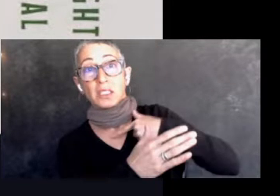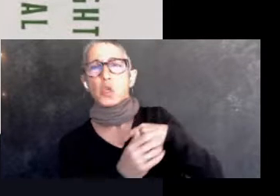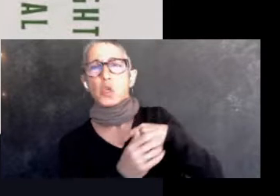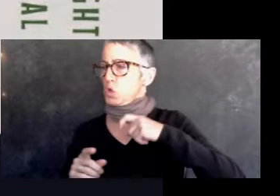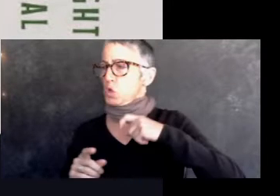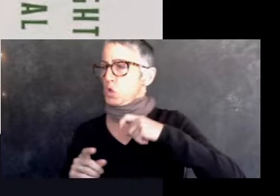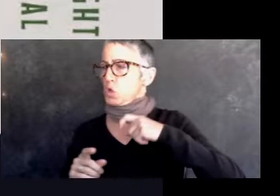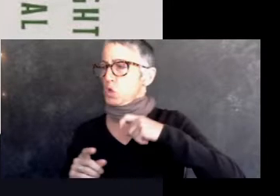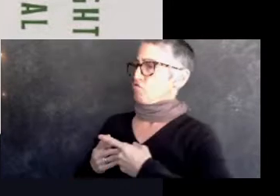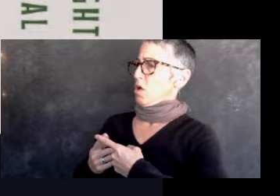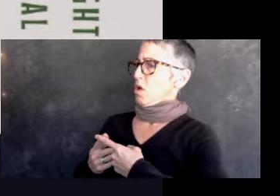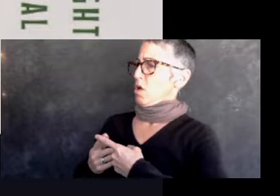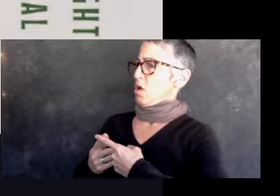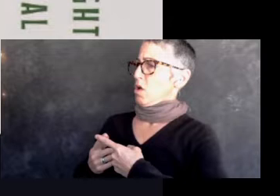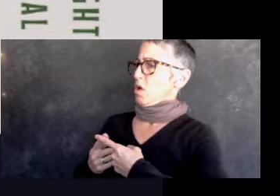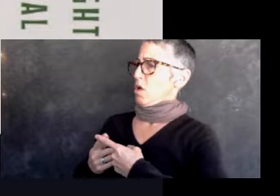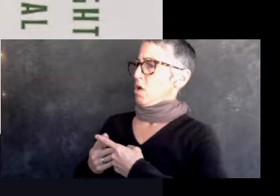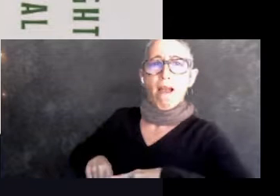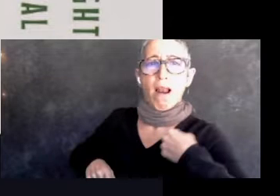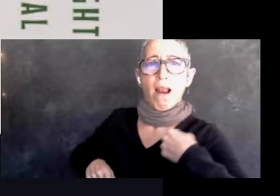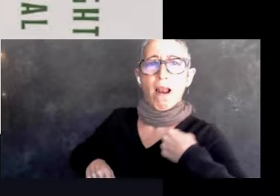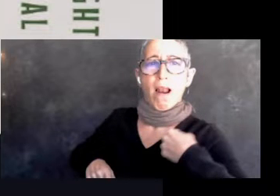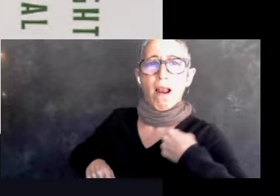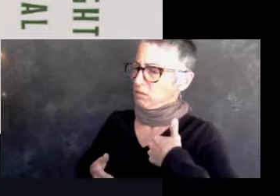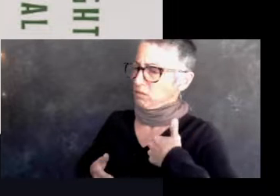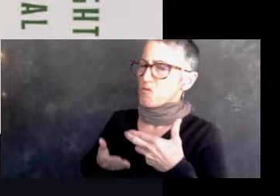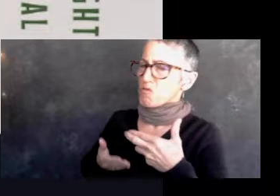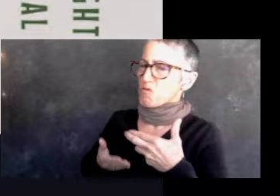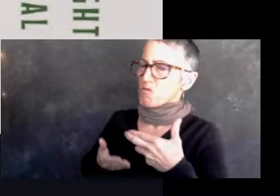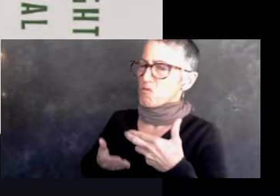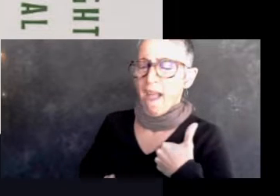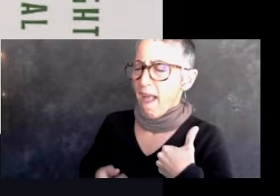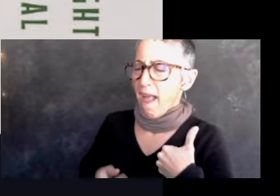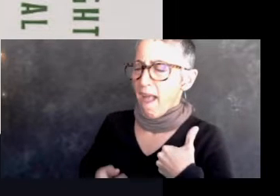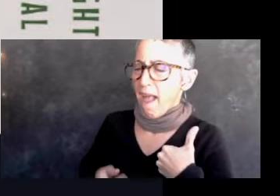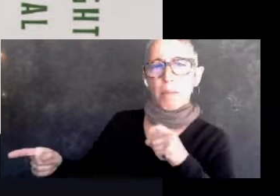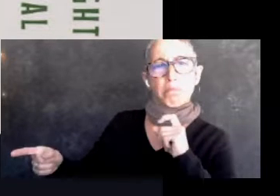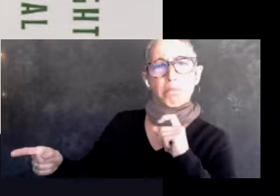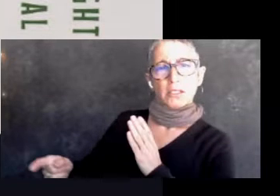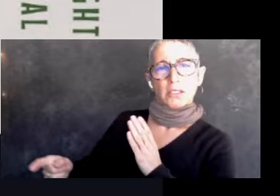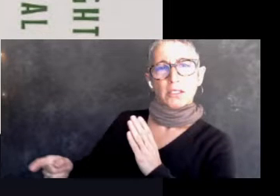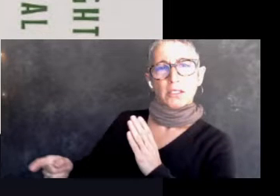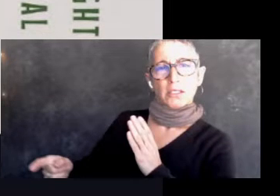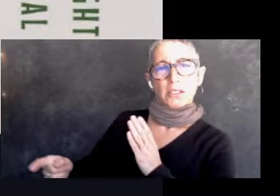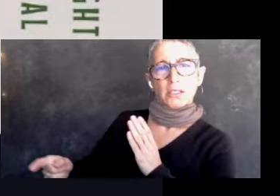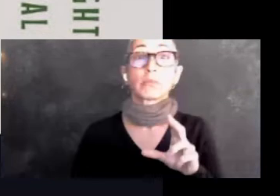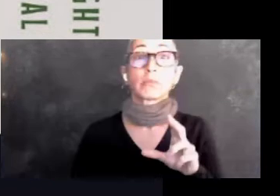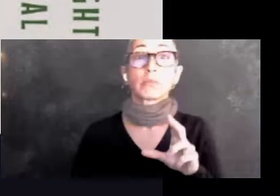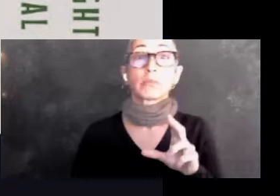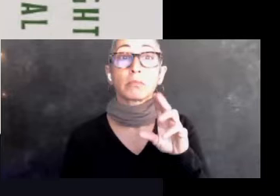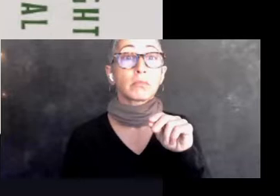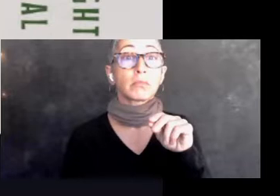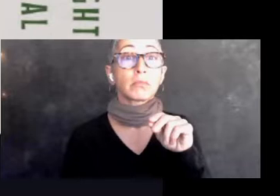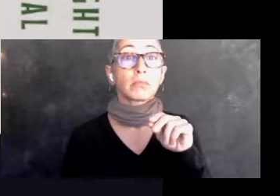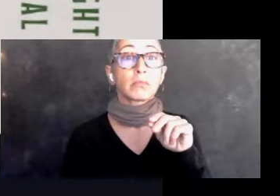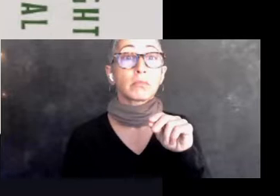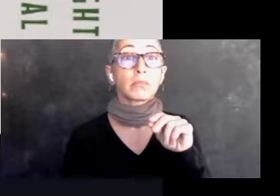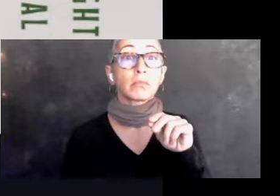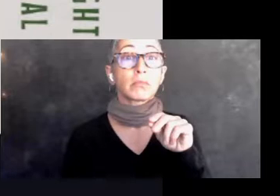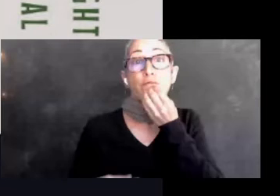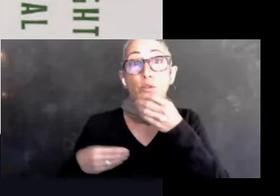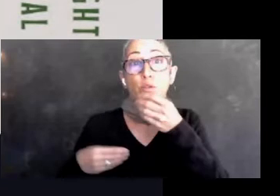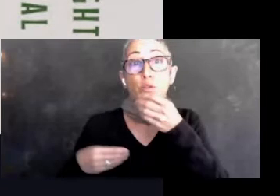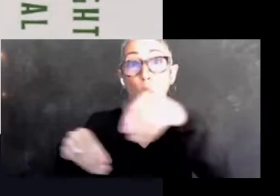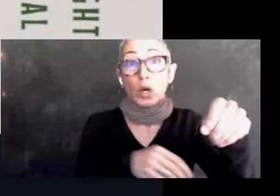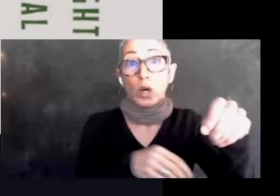resources and you don't always have to. And I will always say I don't have anything against grocery stores. They're needed. They're